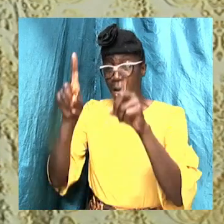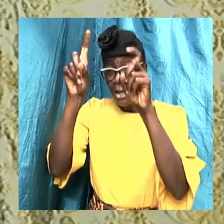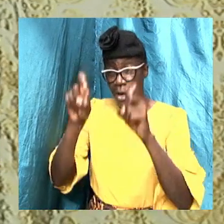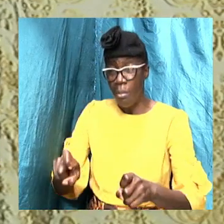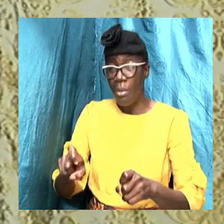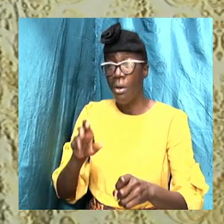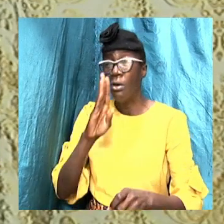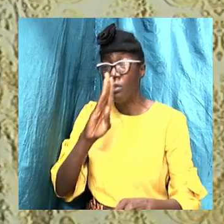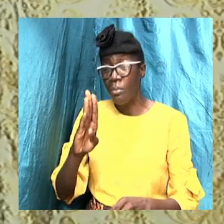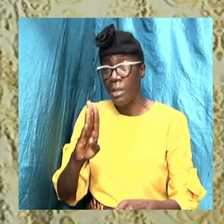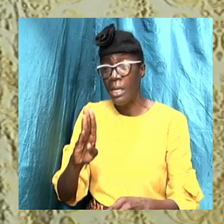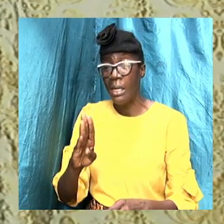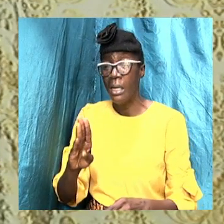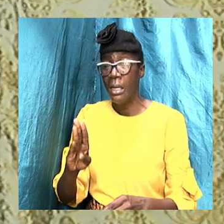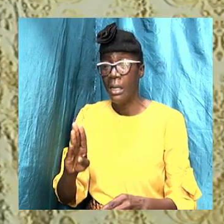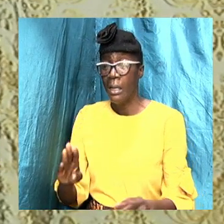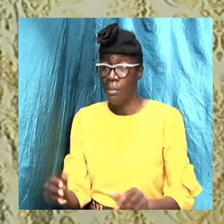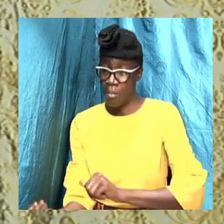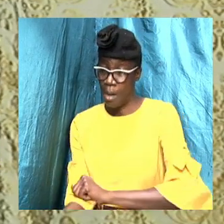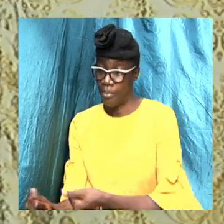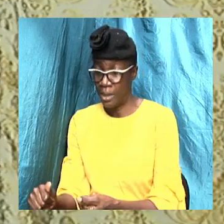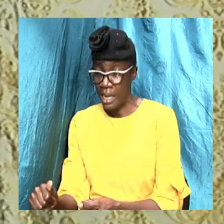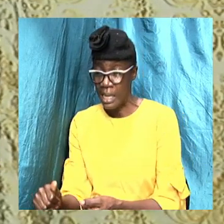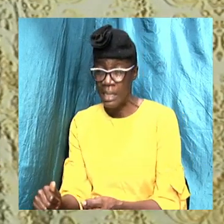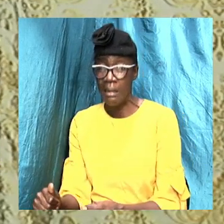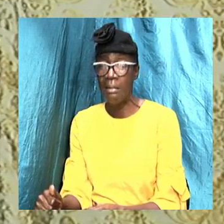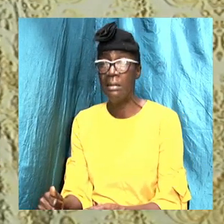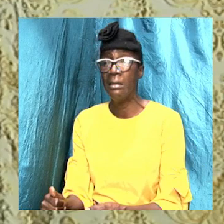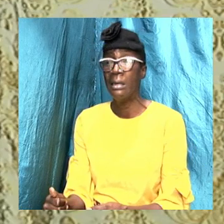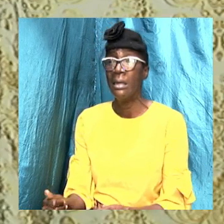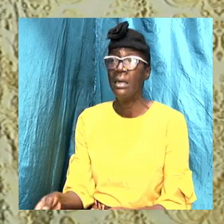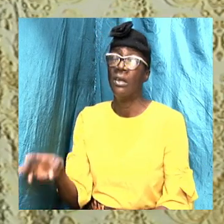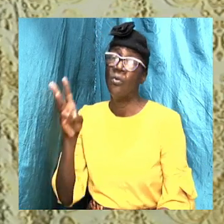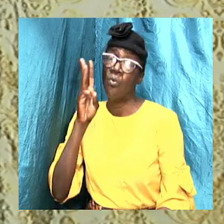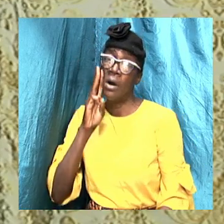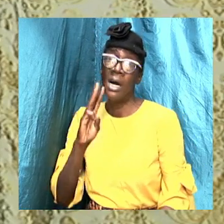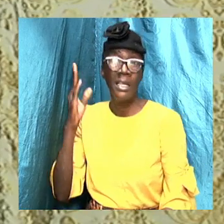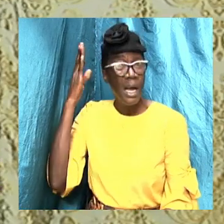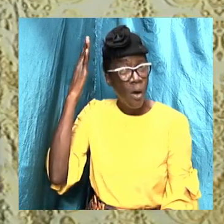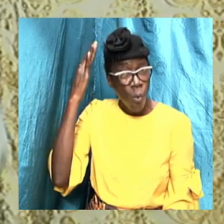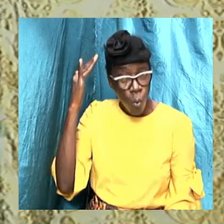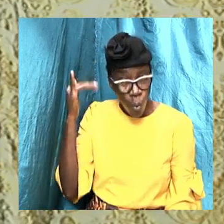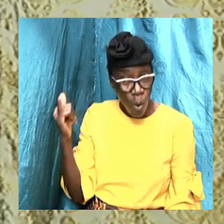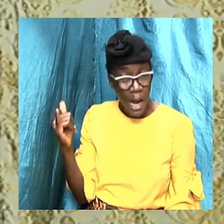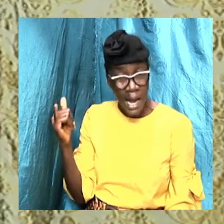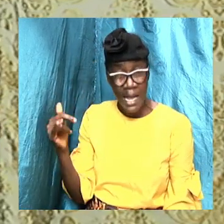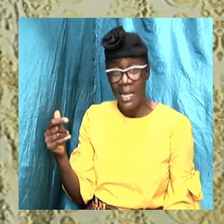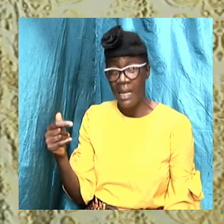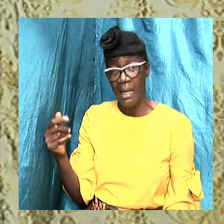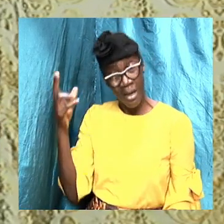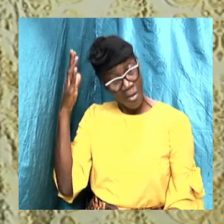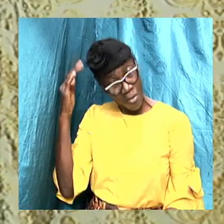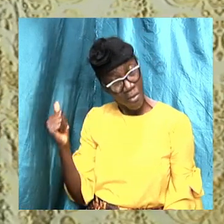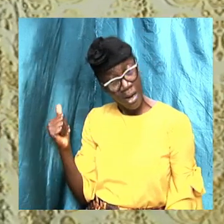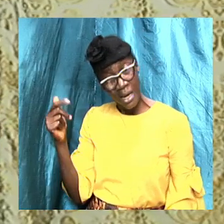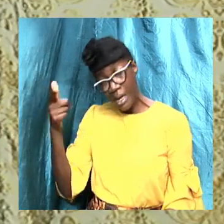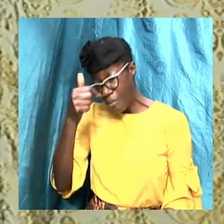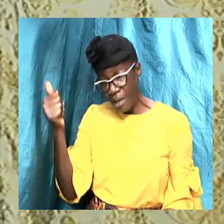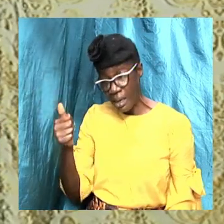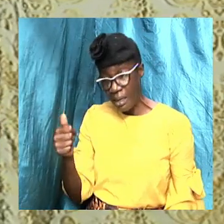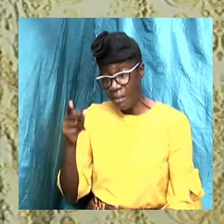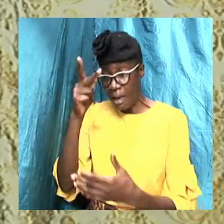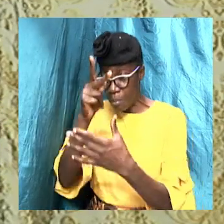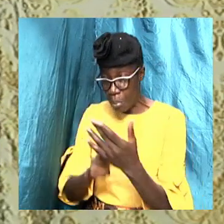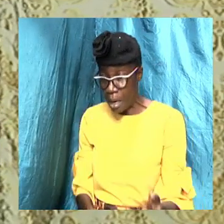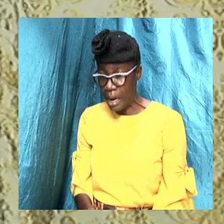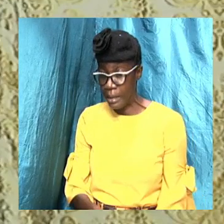be born of water. Why is it important and why is it necessary? Because it's a part of the plan of